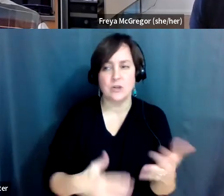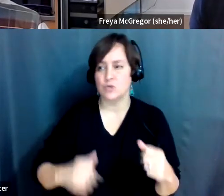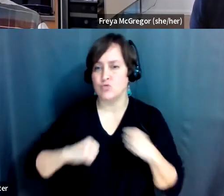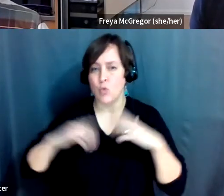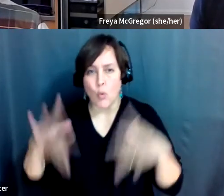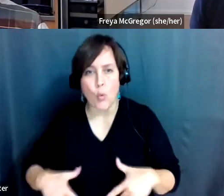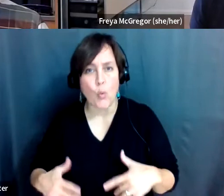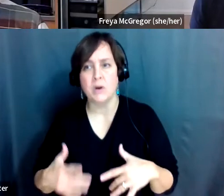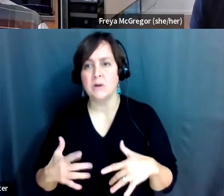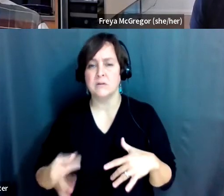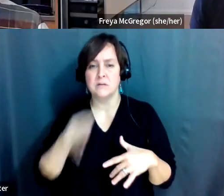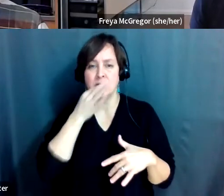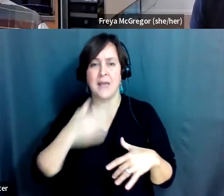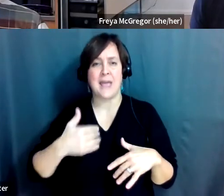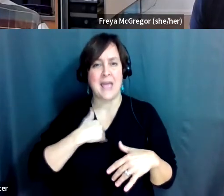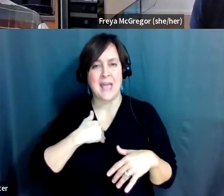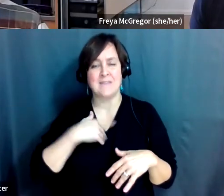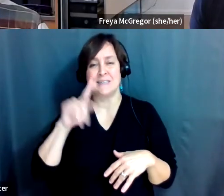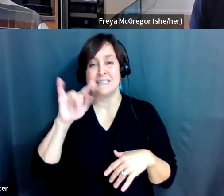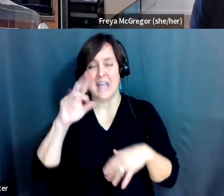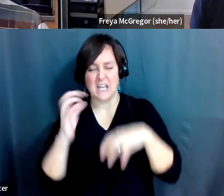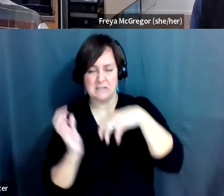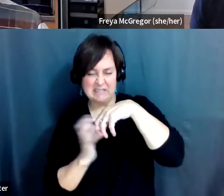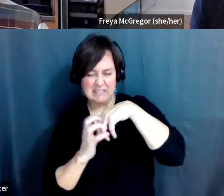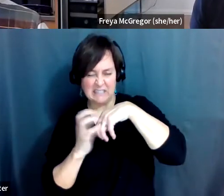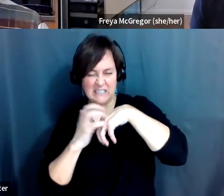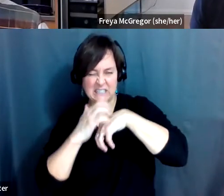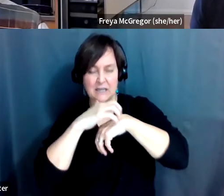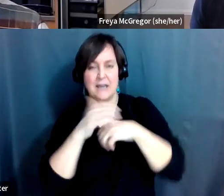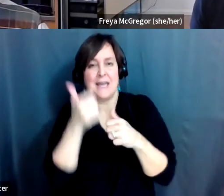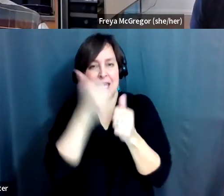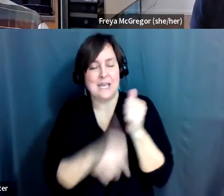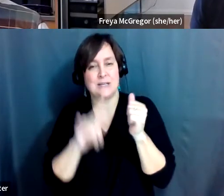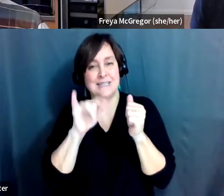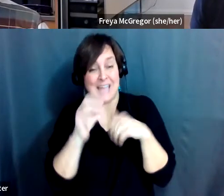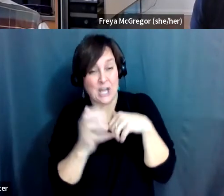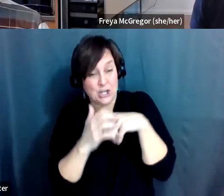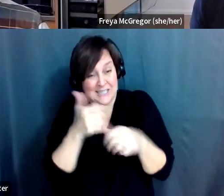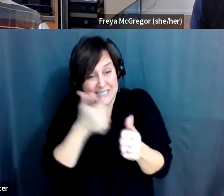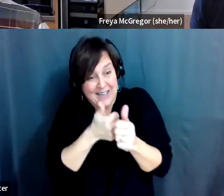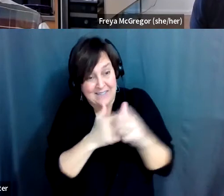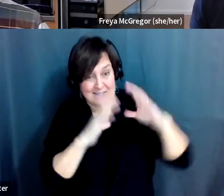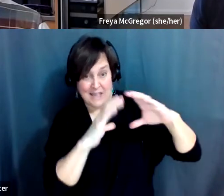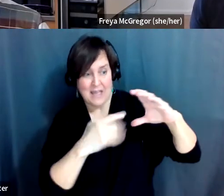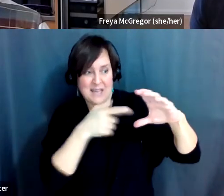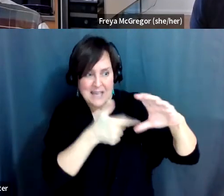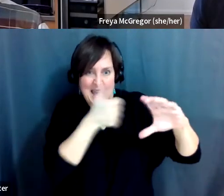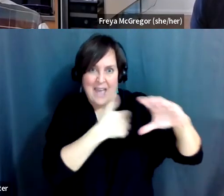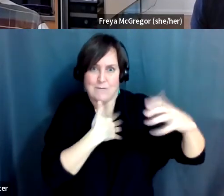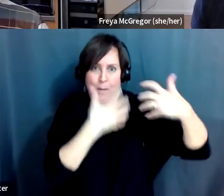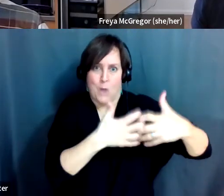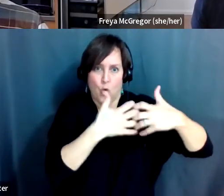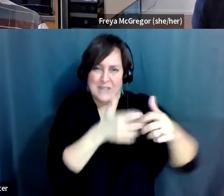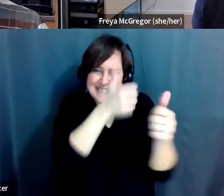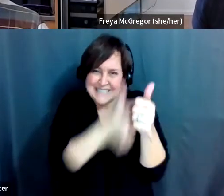it has knobby tires that each each tire has a motor. So, it is far